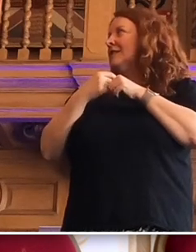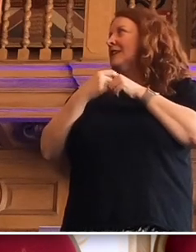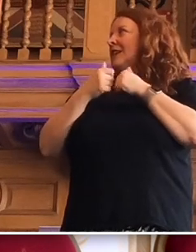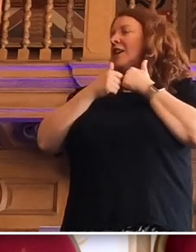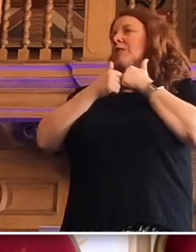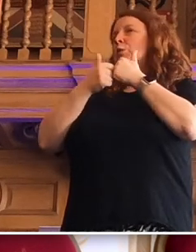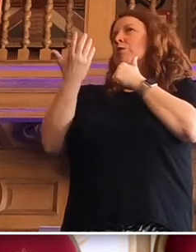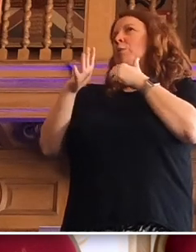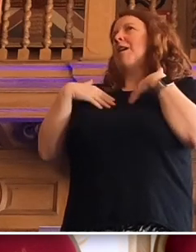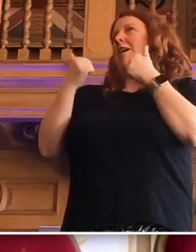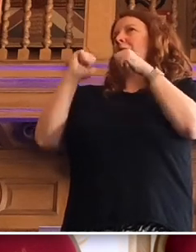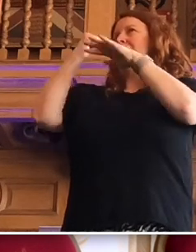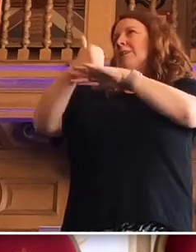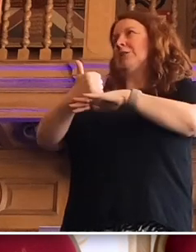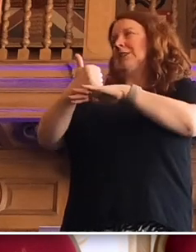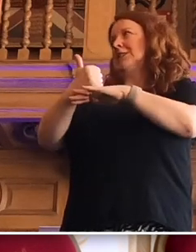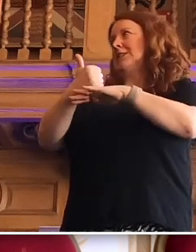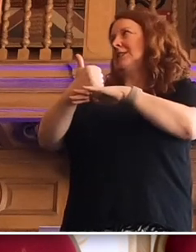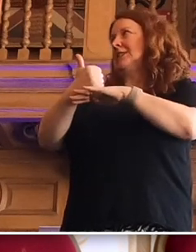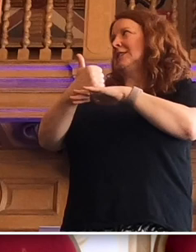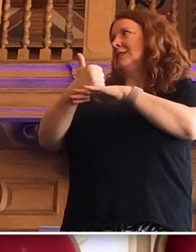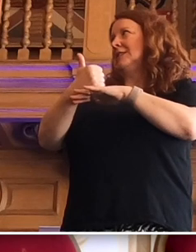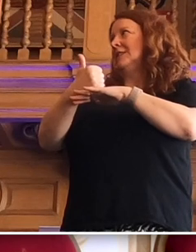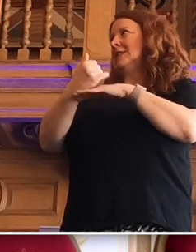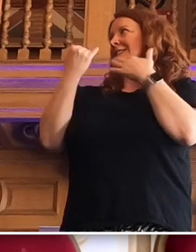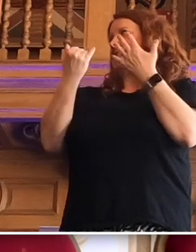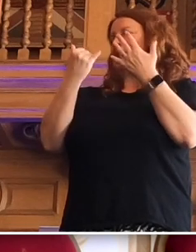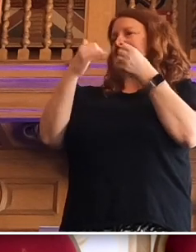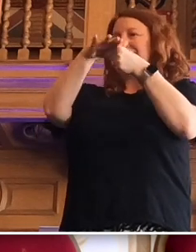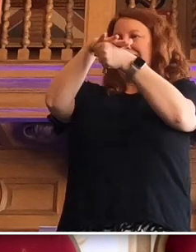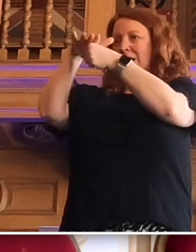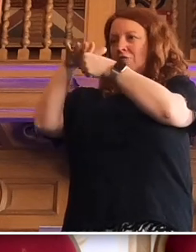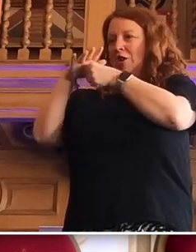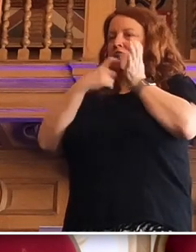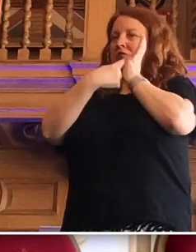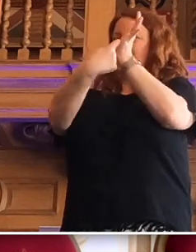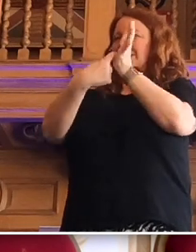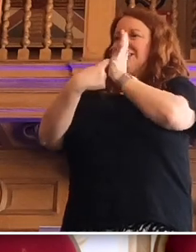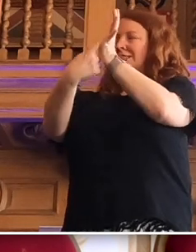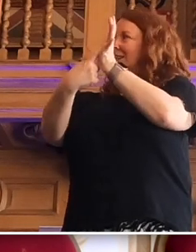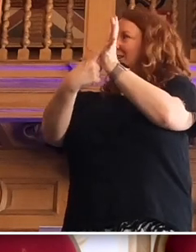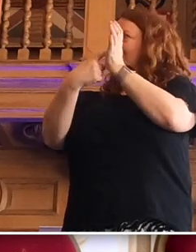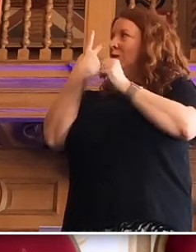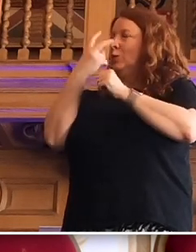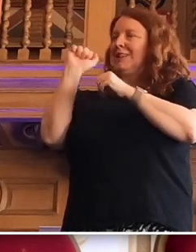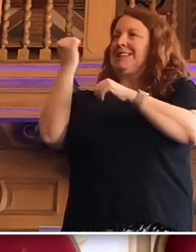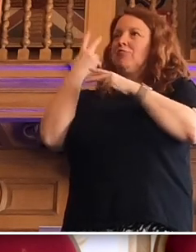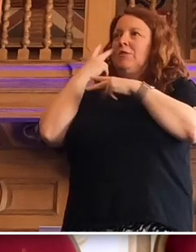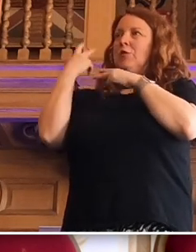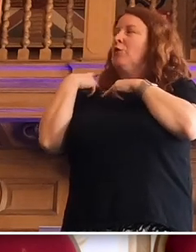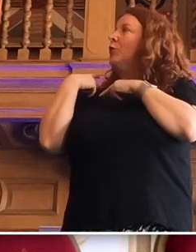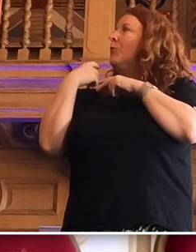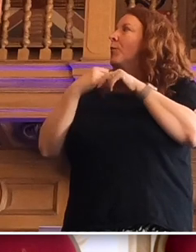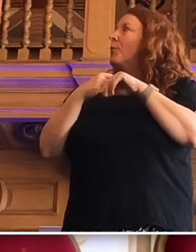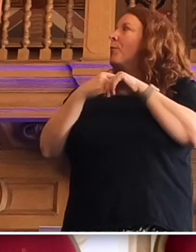Health Foundation. We had six domains of recommendations in the 2010 review, which